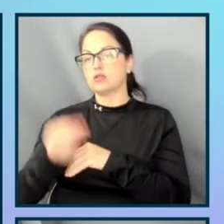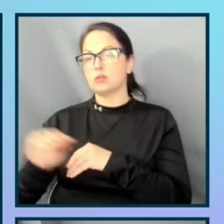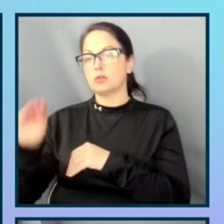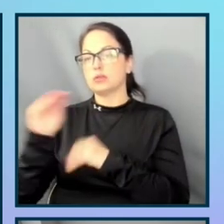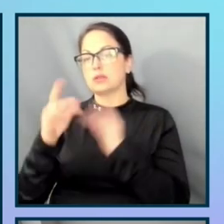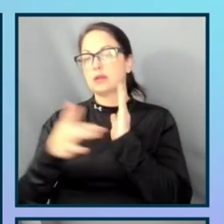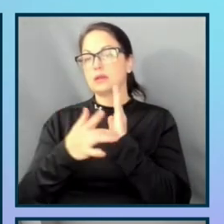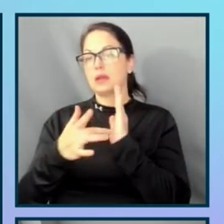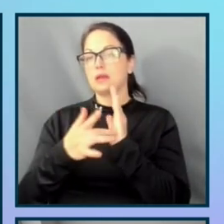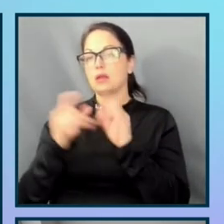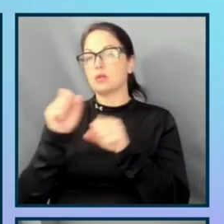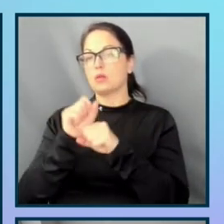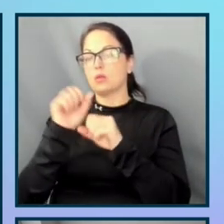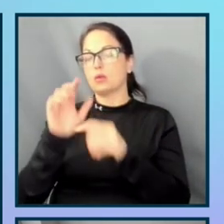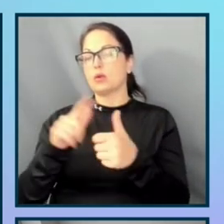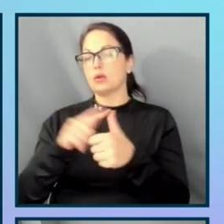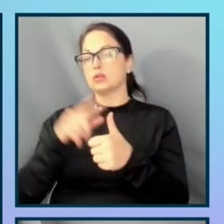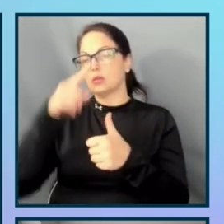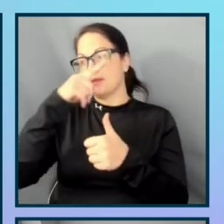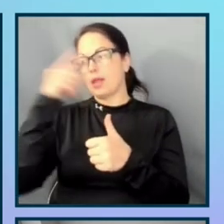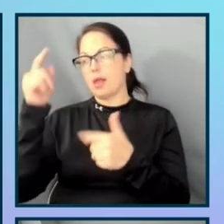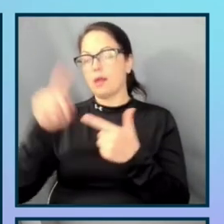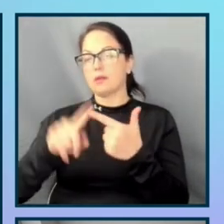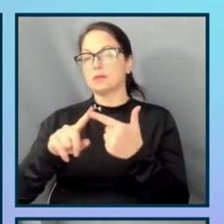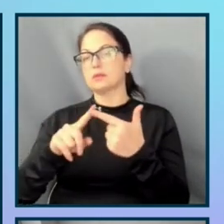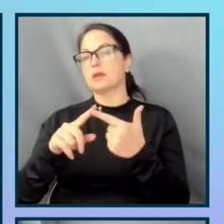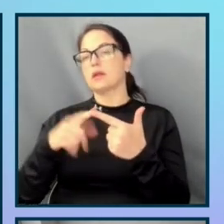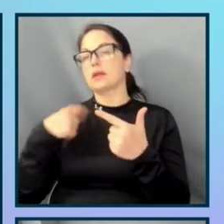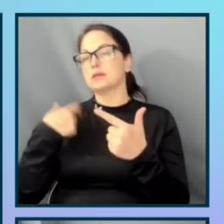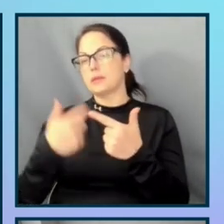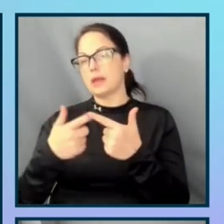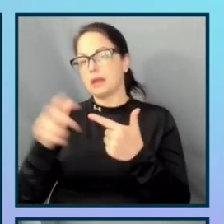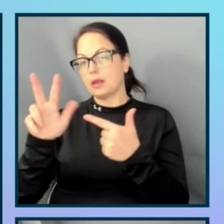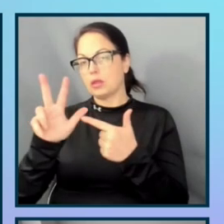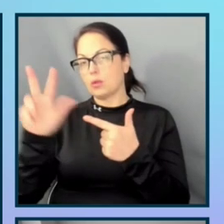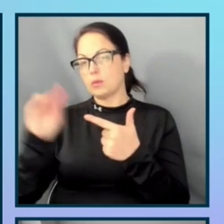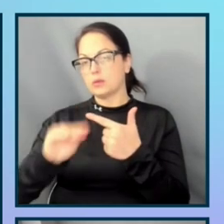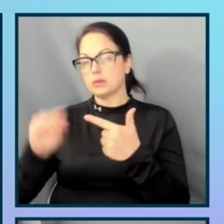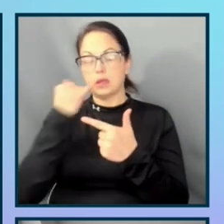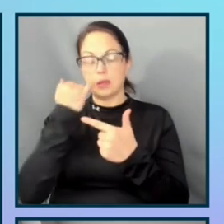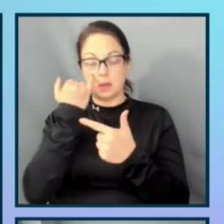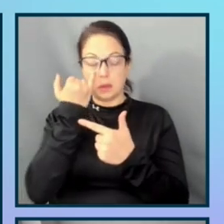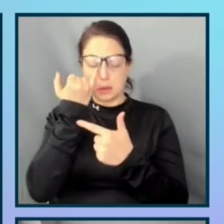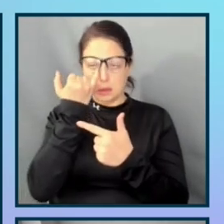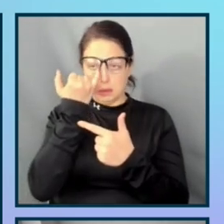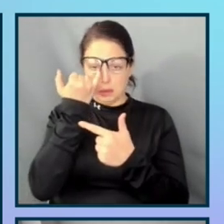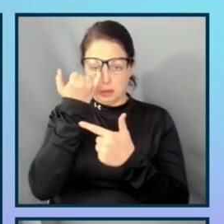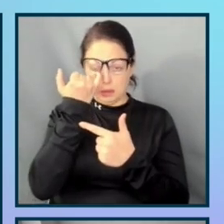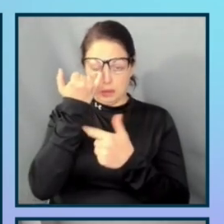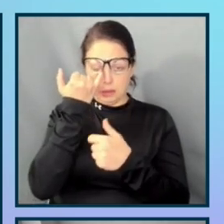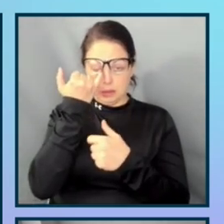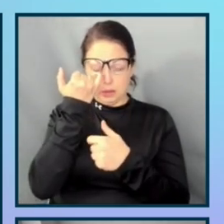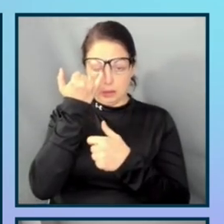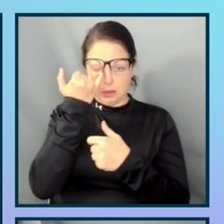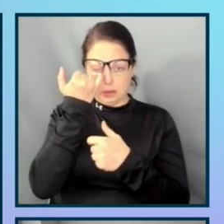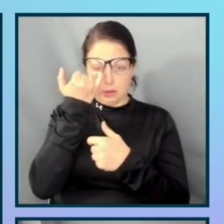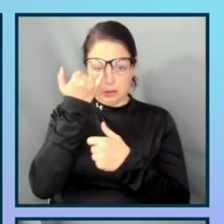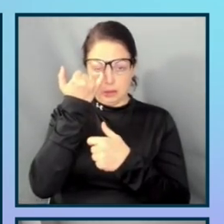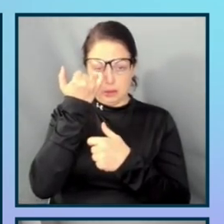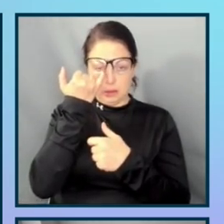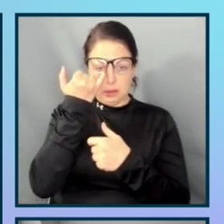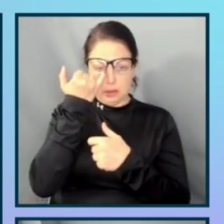are Black, 3% are Hispanic. But the good news is, last year, 4.5%